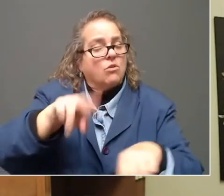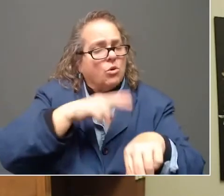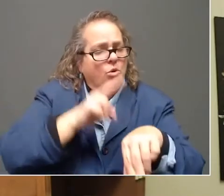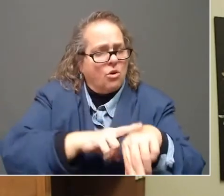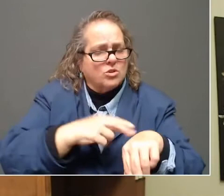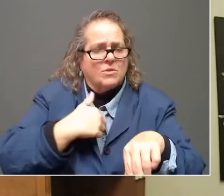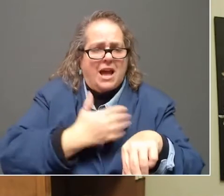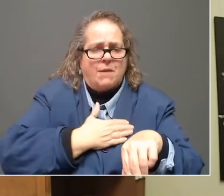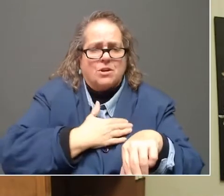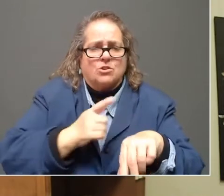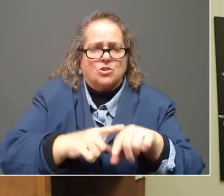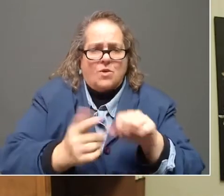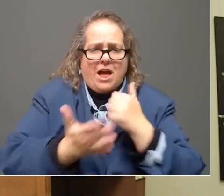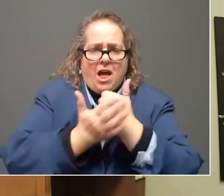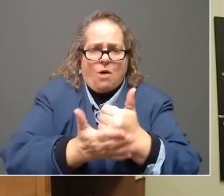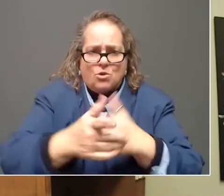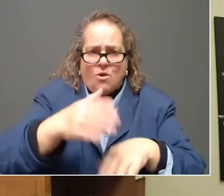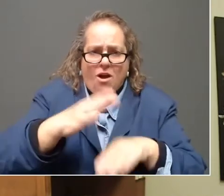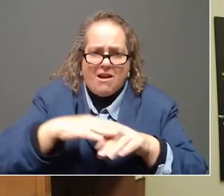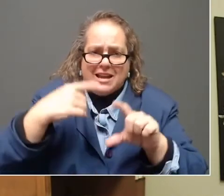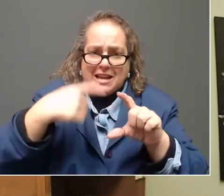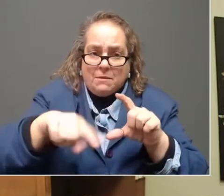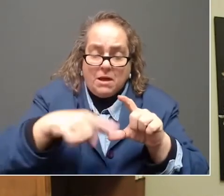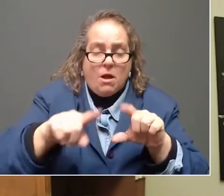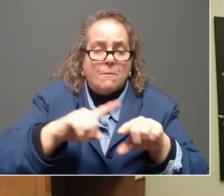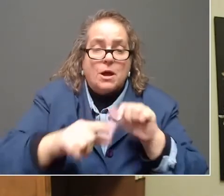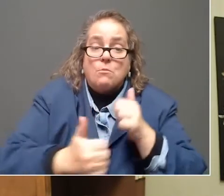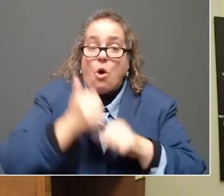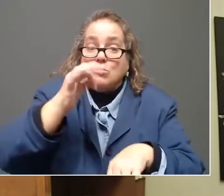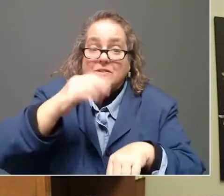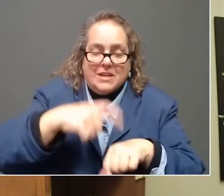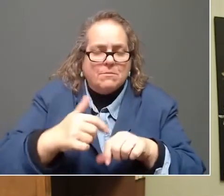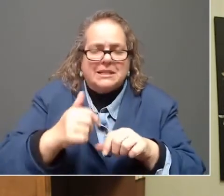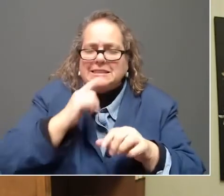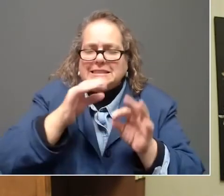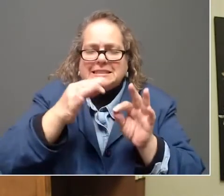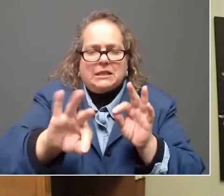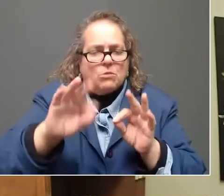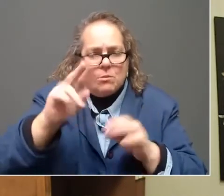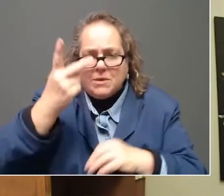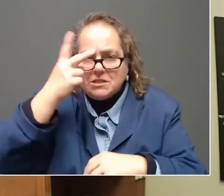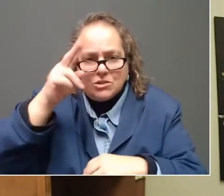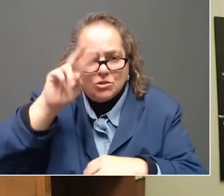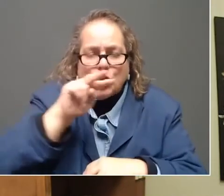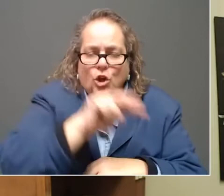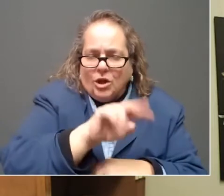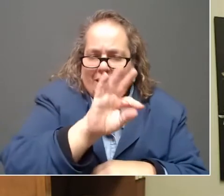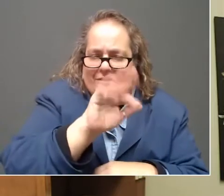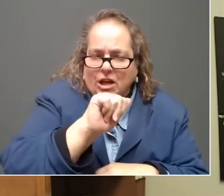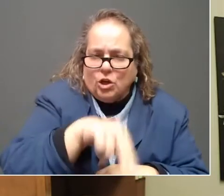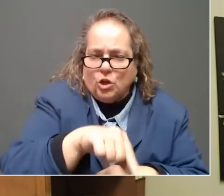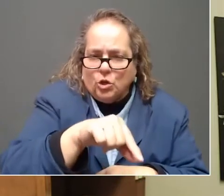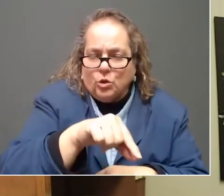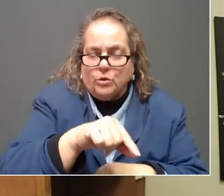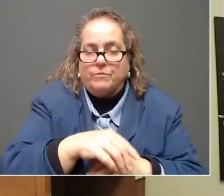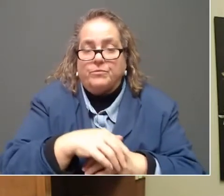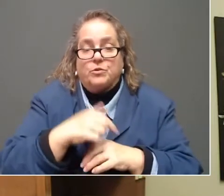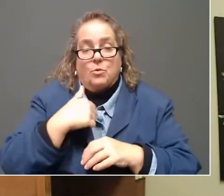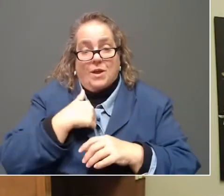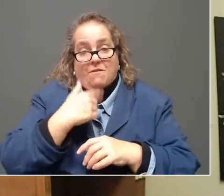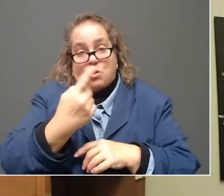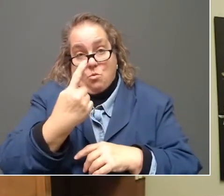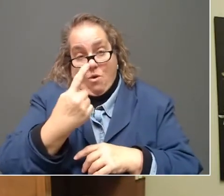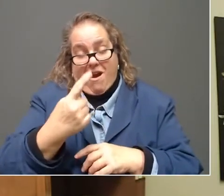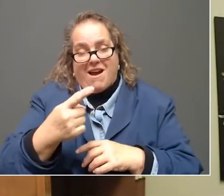email line. But most of the time, it's a simple misunderstanding. We do have one additional source of confusion.